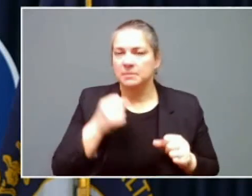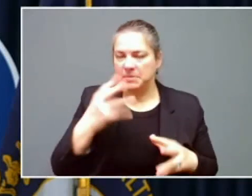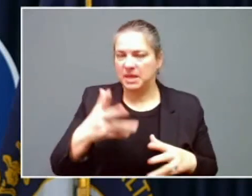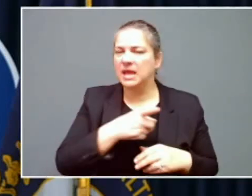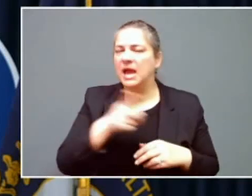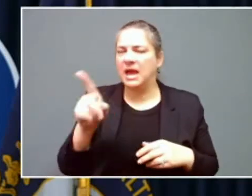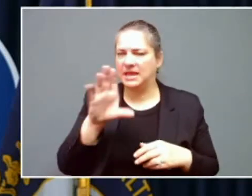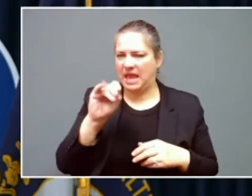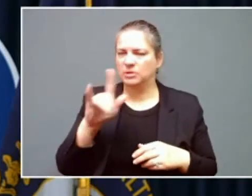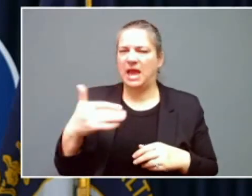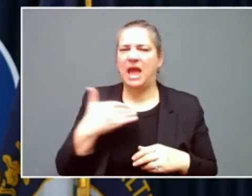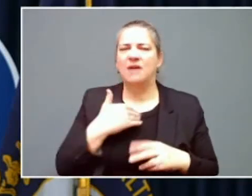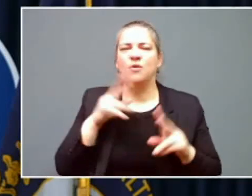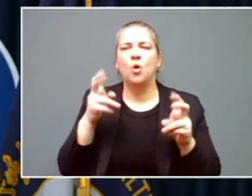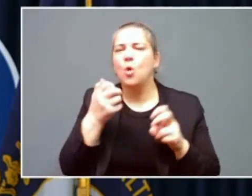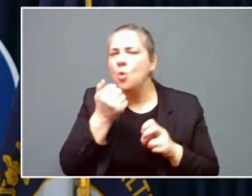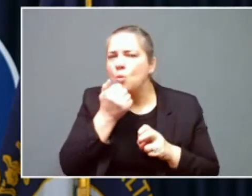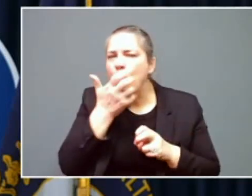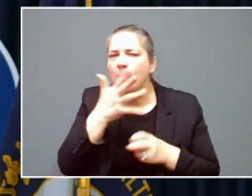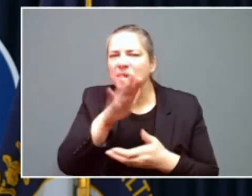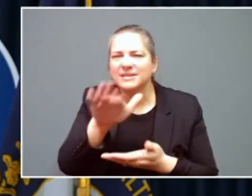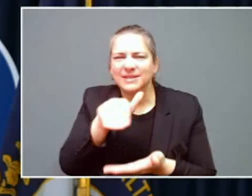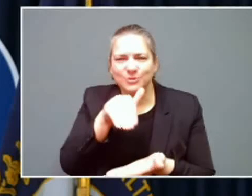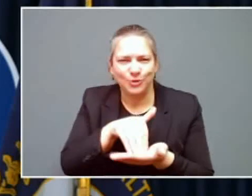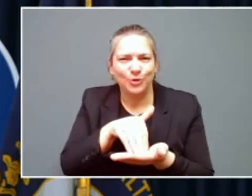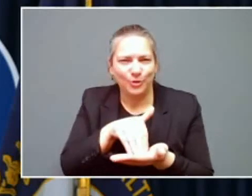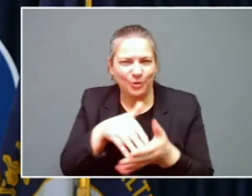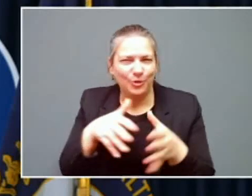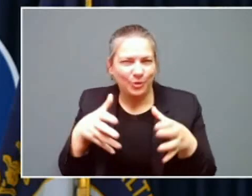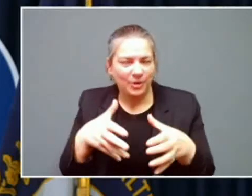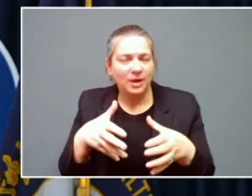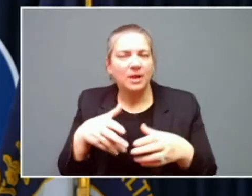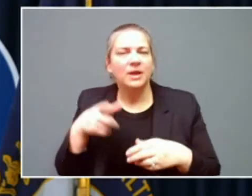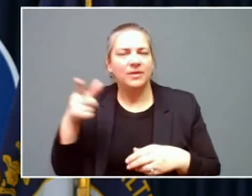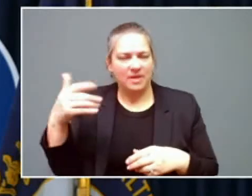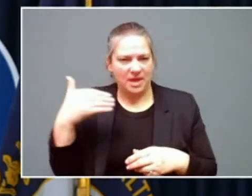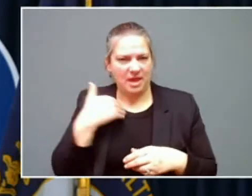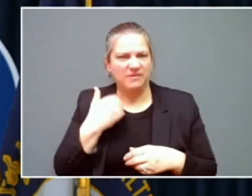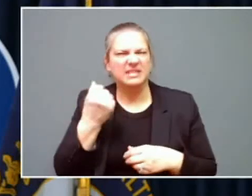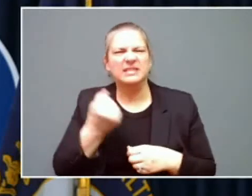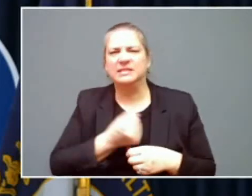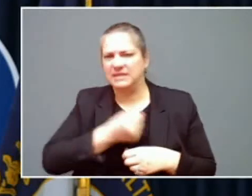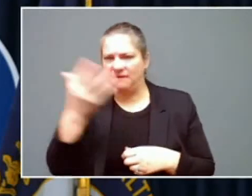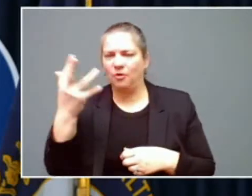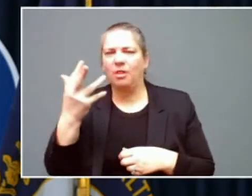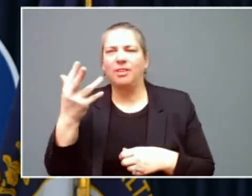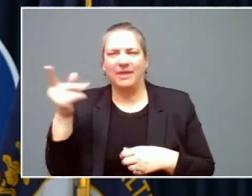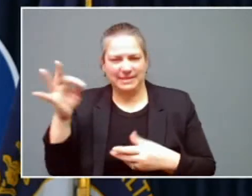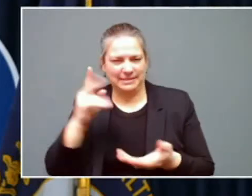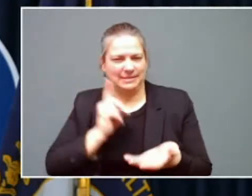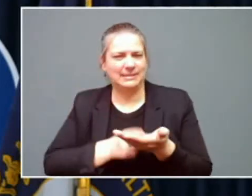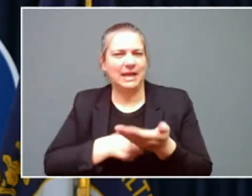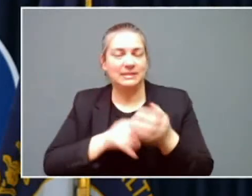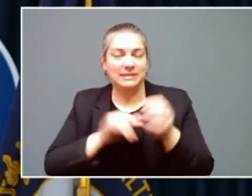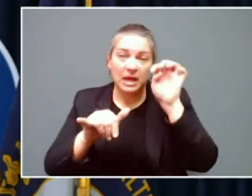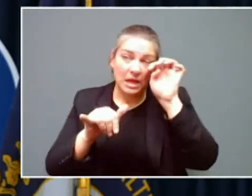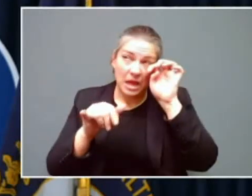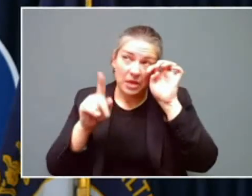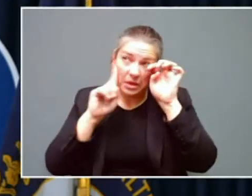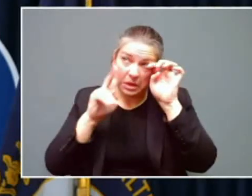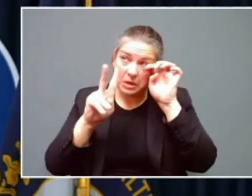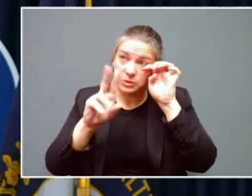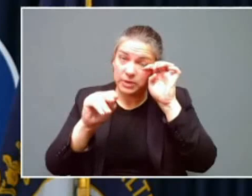now. was at the county judge conference and had a number of those conversations. You know, I got asked a question about 2003